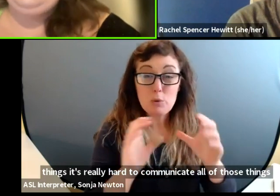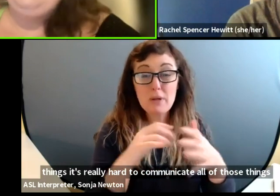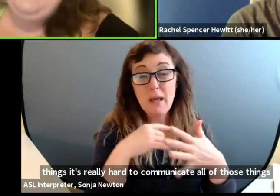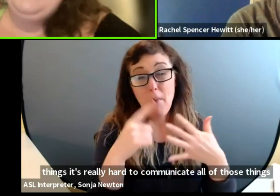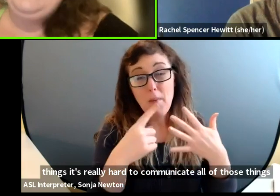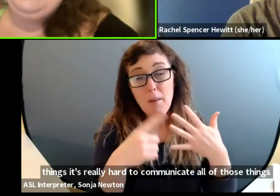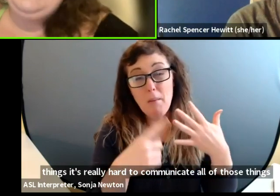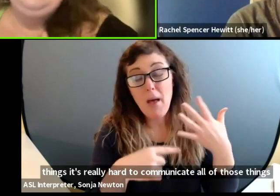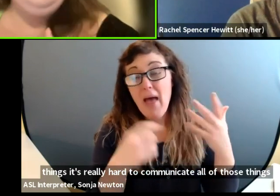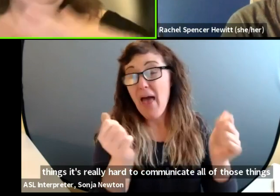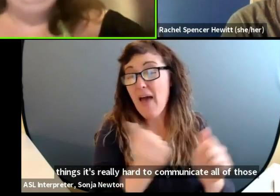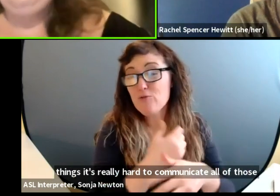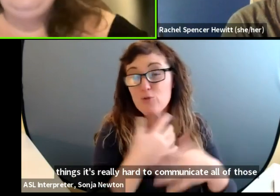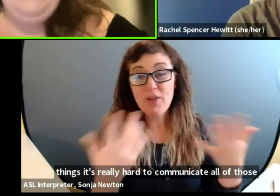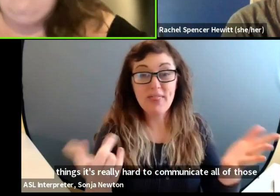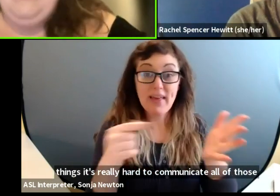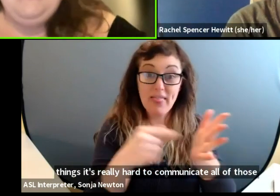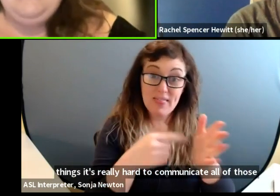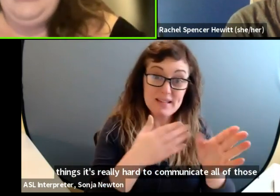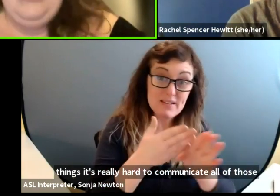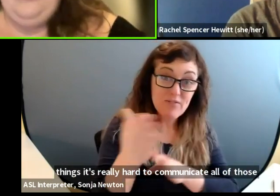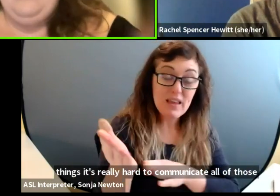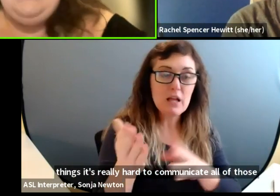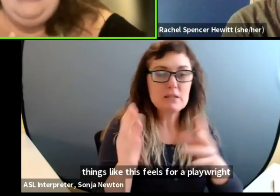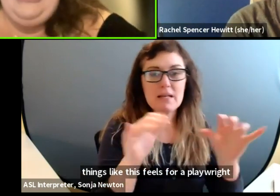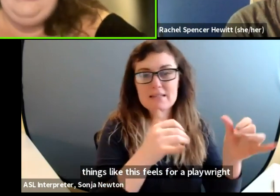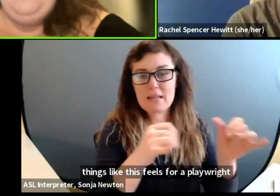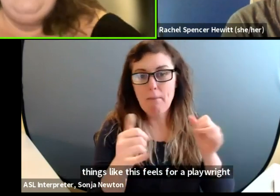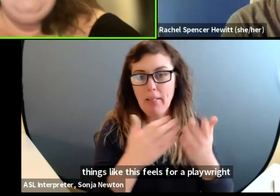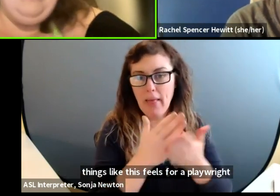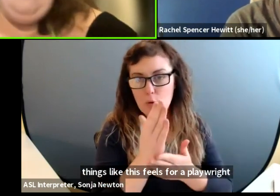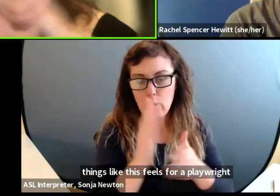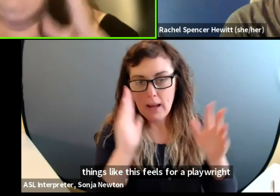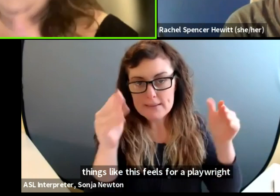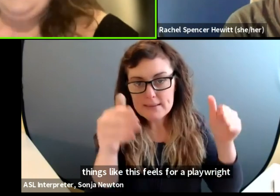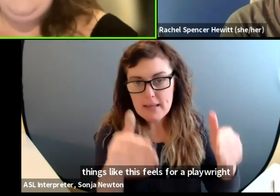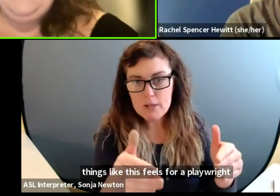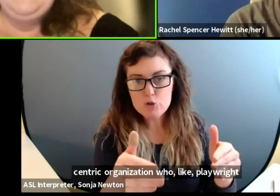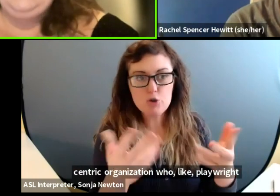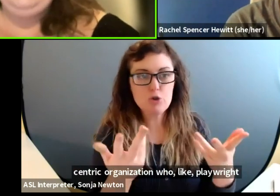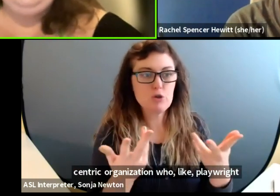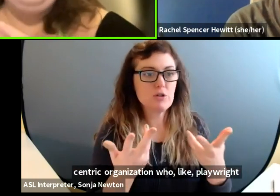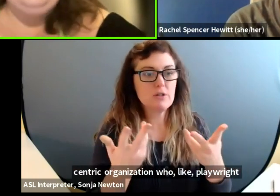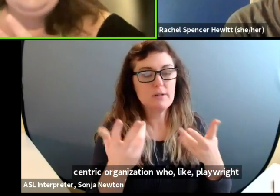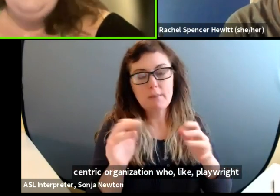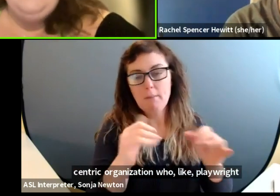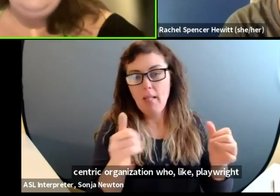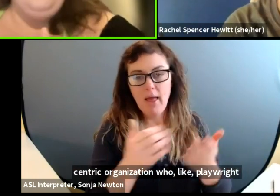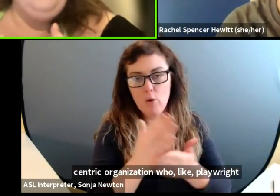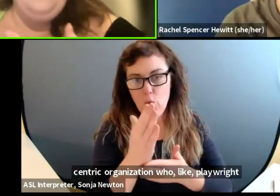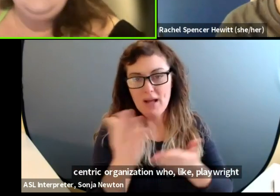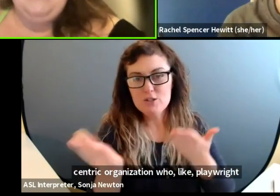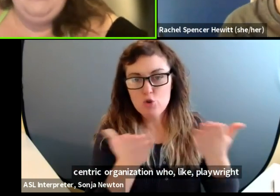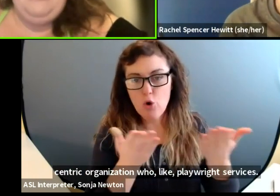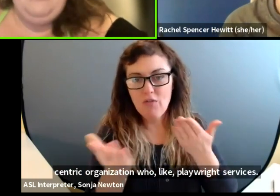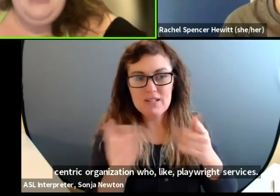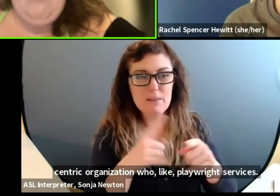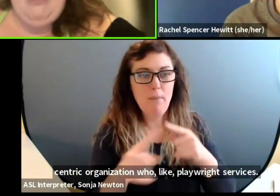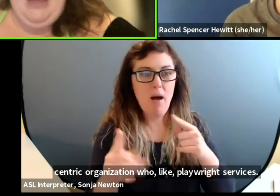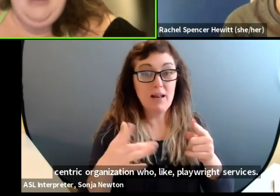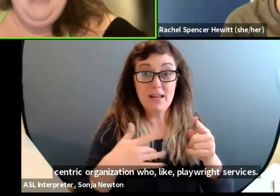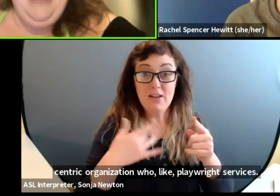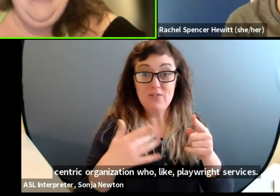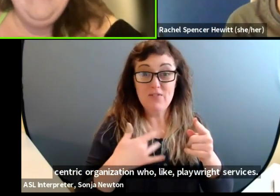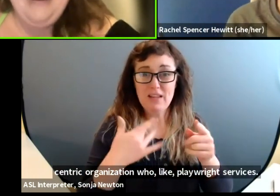Like this feels we're a playwright centric organization who like playwright services. This feels like a whole separate